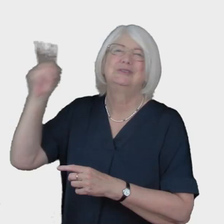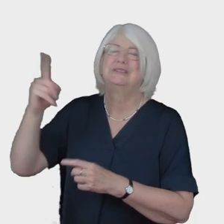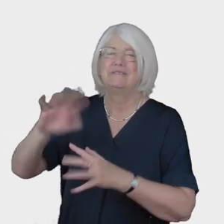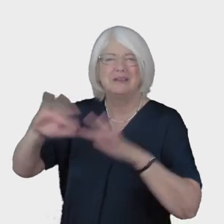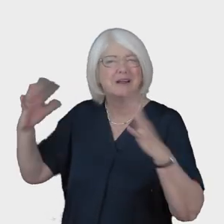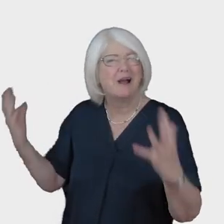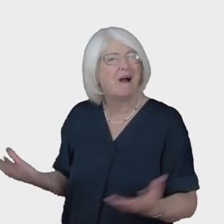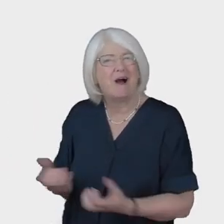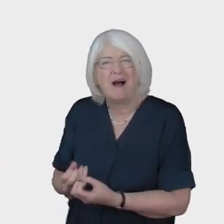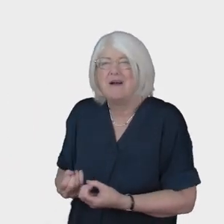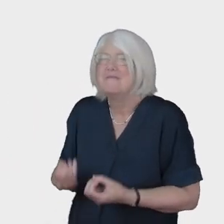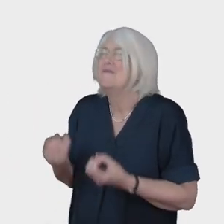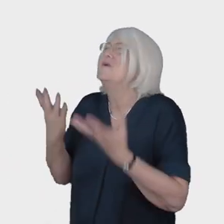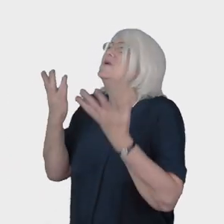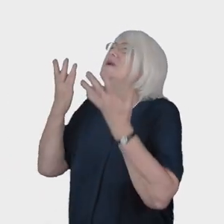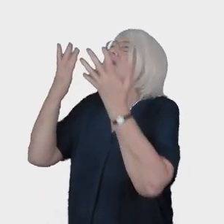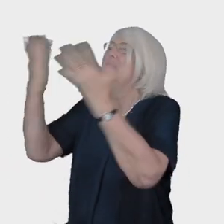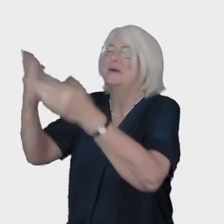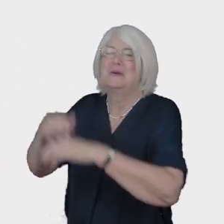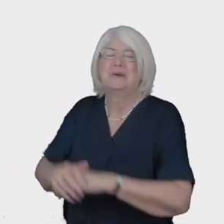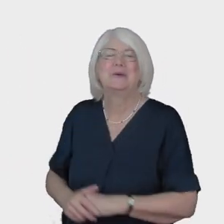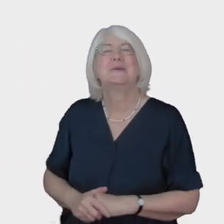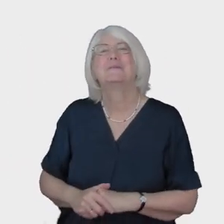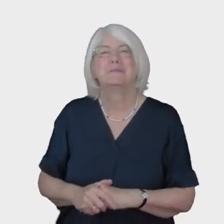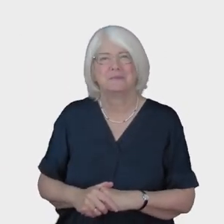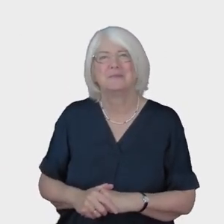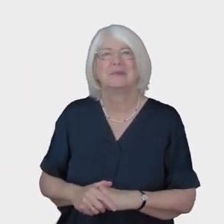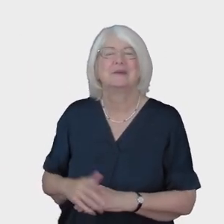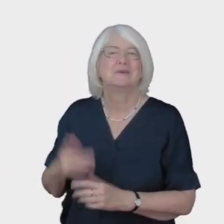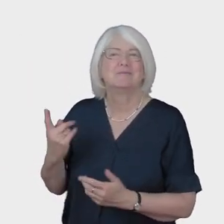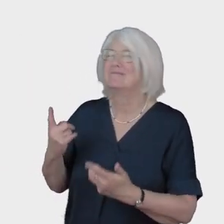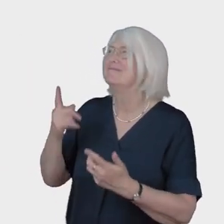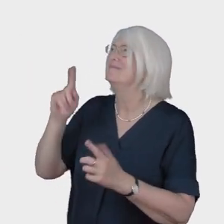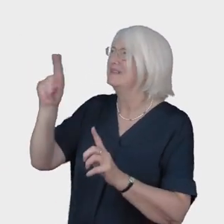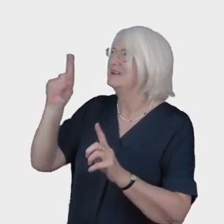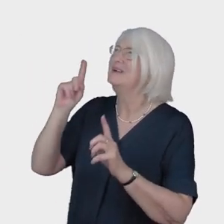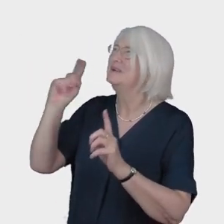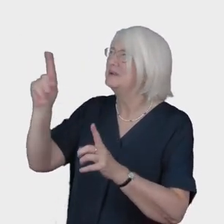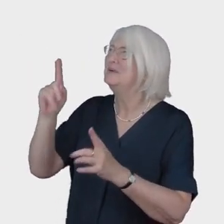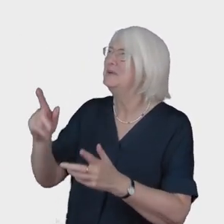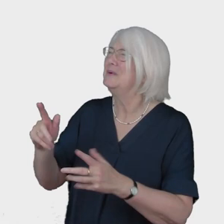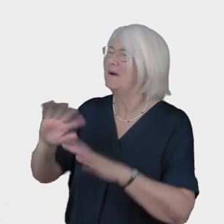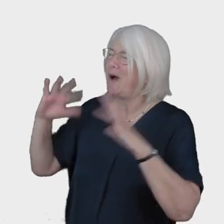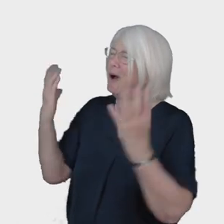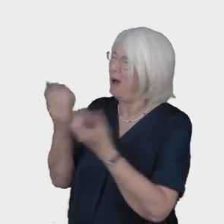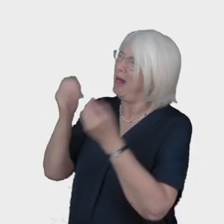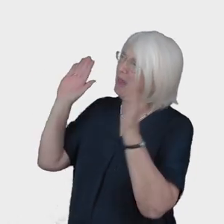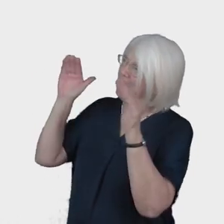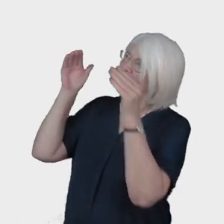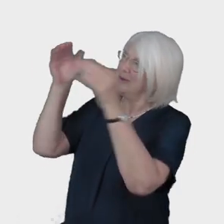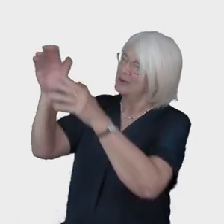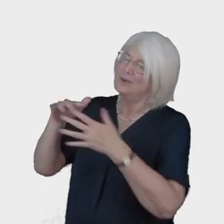my life to you I'm choosing to follow you Today